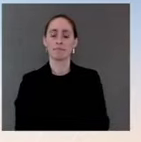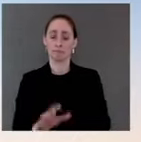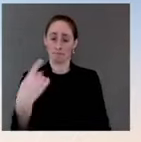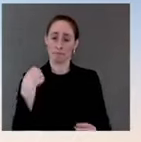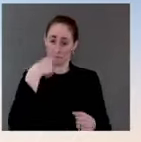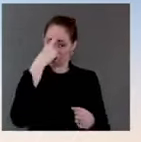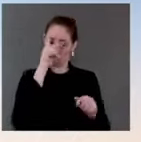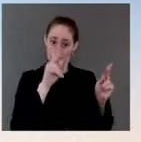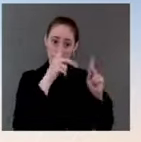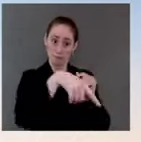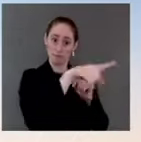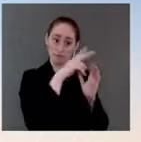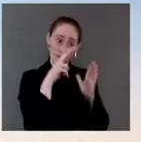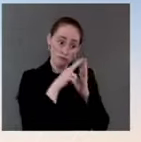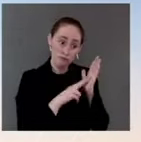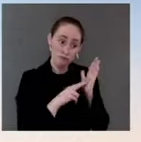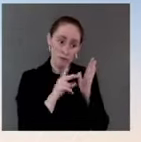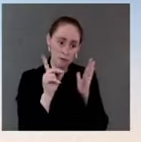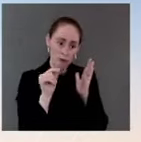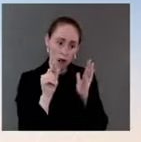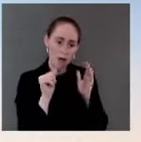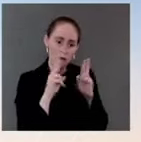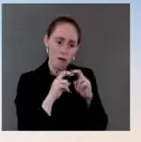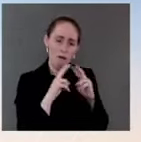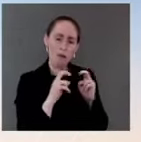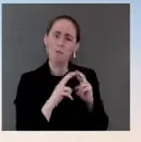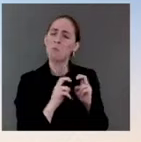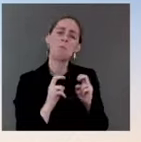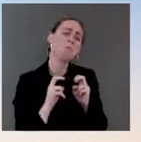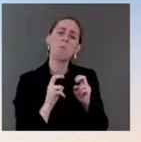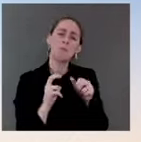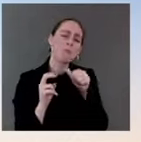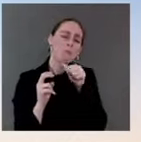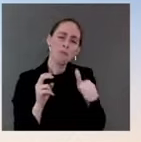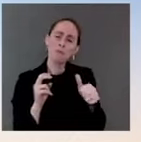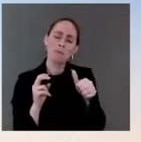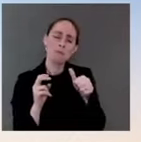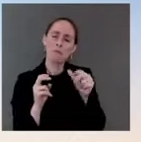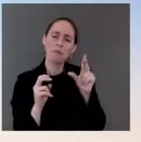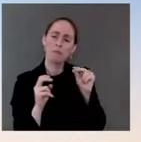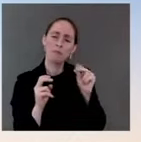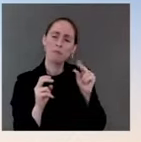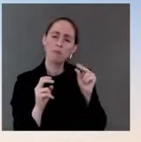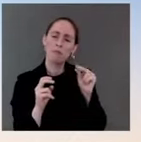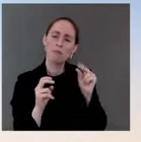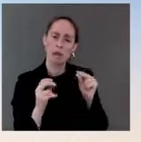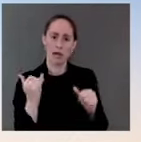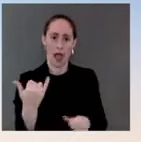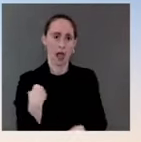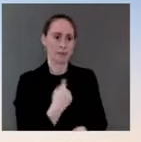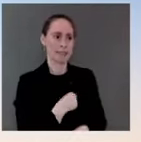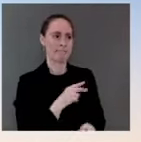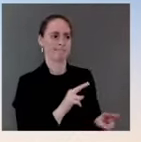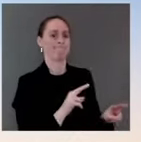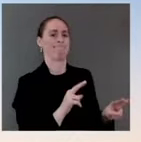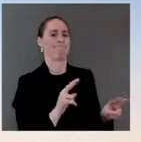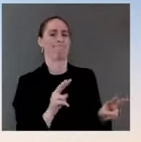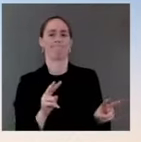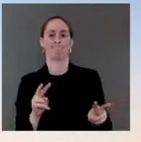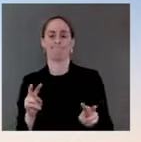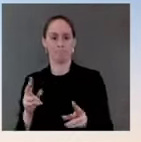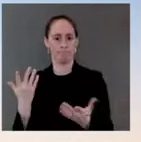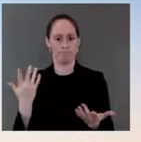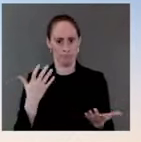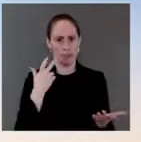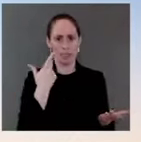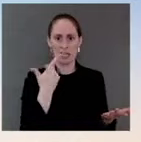In about 20 states across the country, we expect that to happen in more. Natural gas prices are coming down. That means if they're looking to heat their homes,